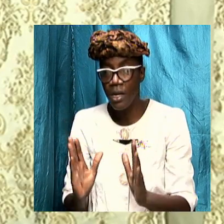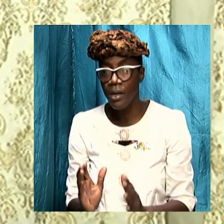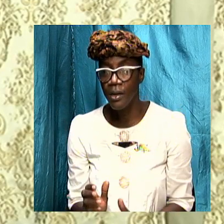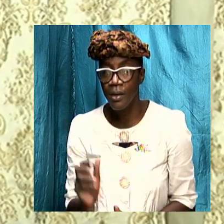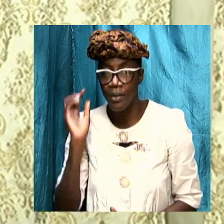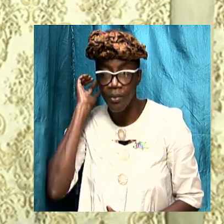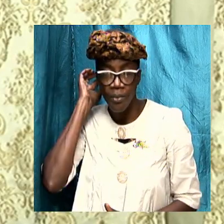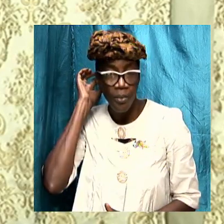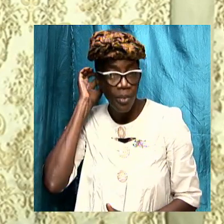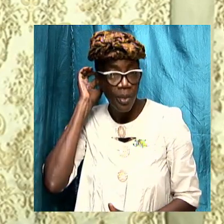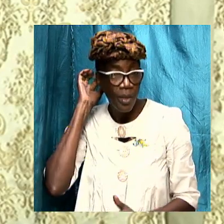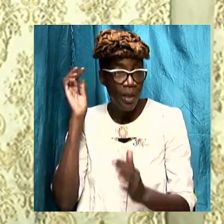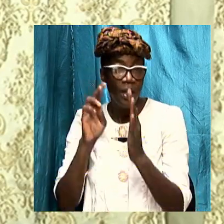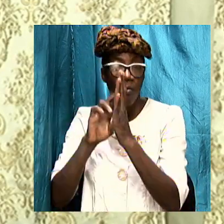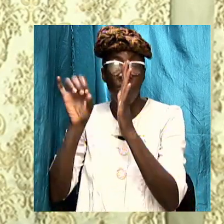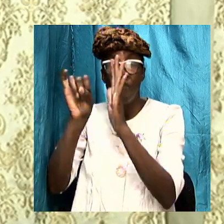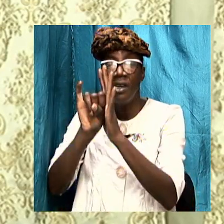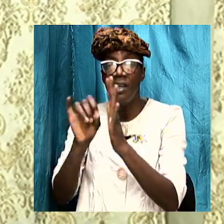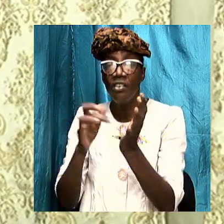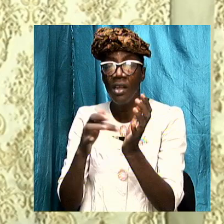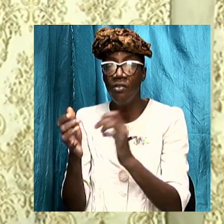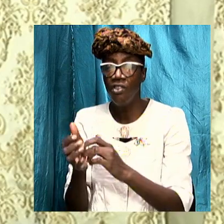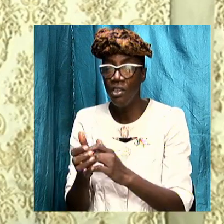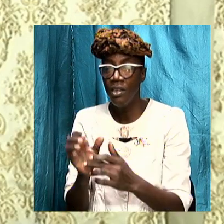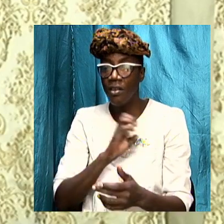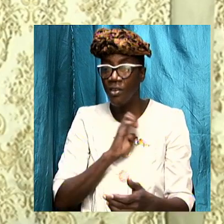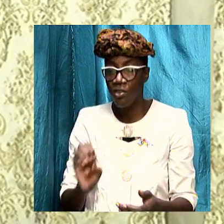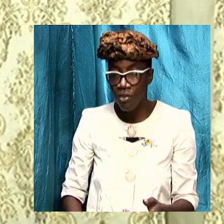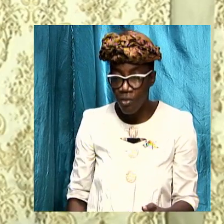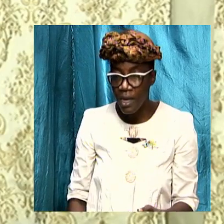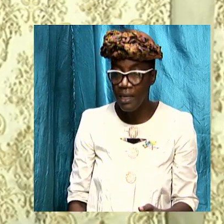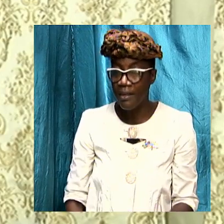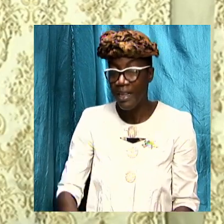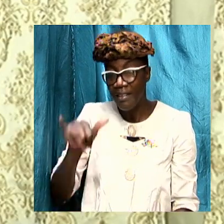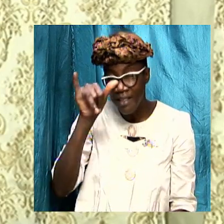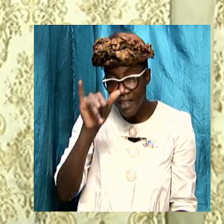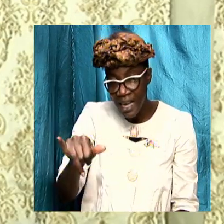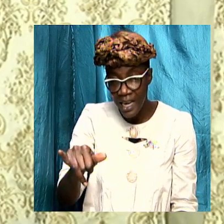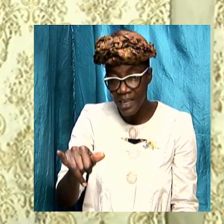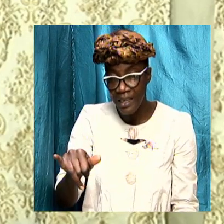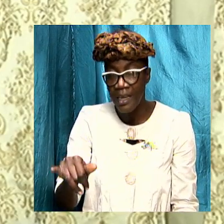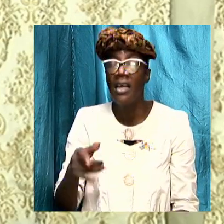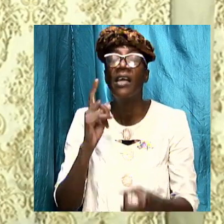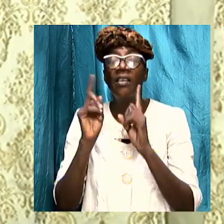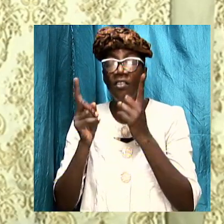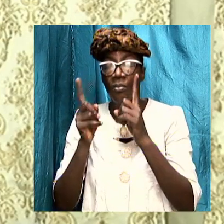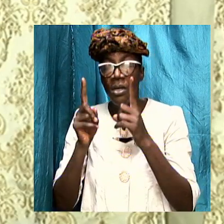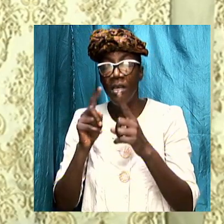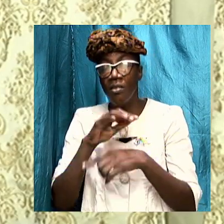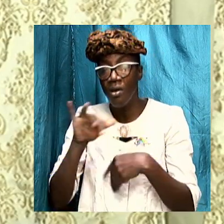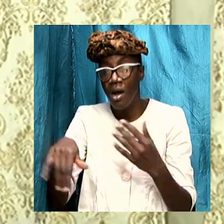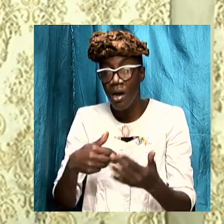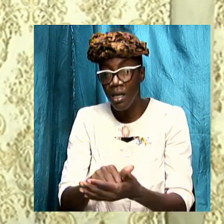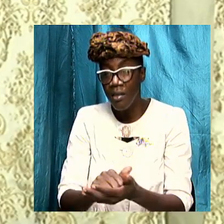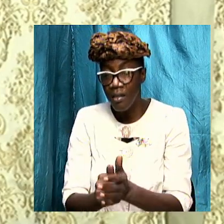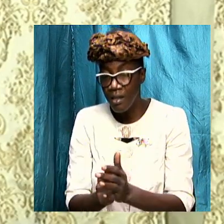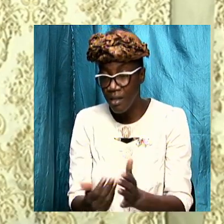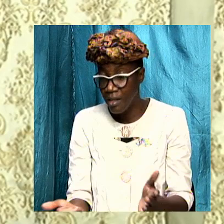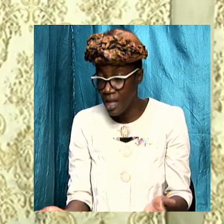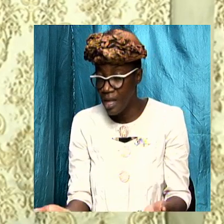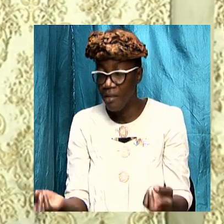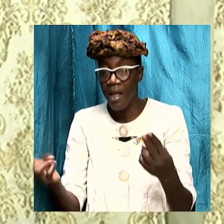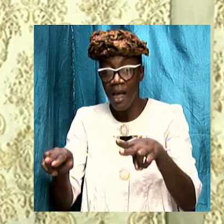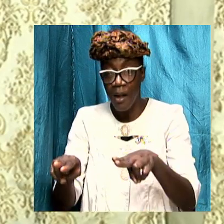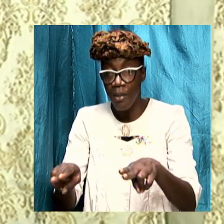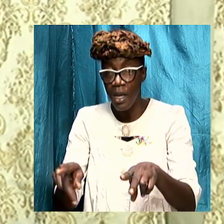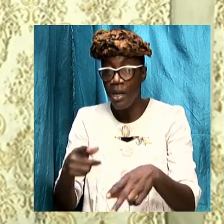revelation of Jesus Christ literally is that it speaks to all these things happening but